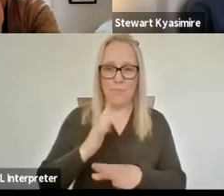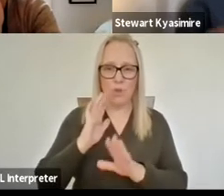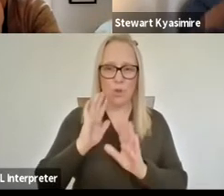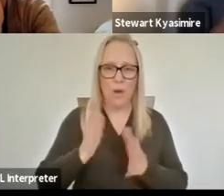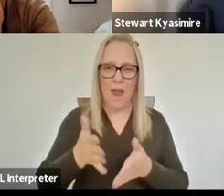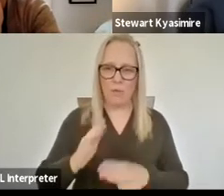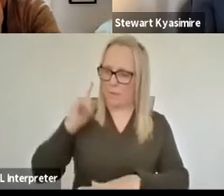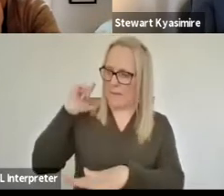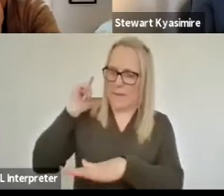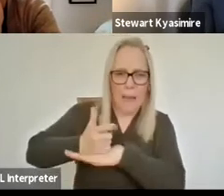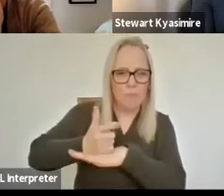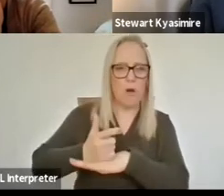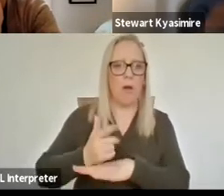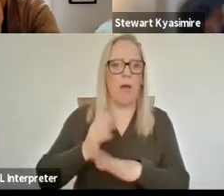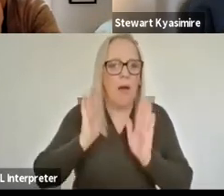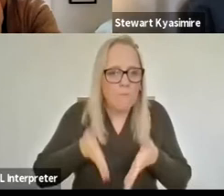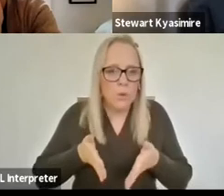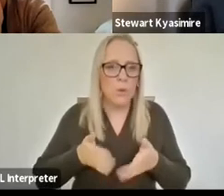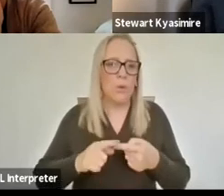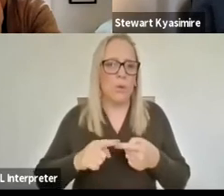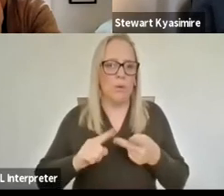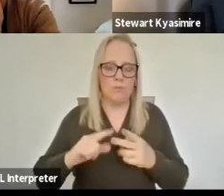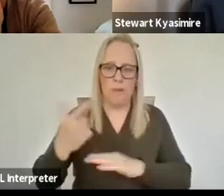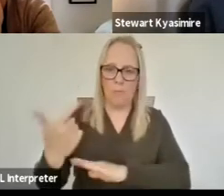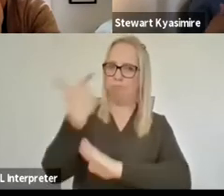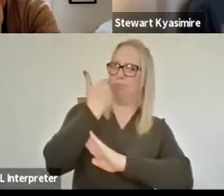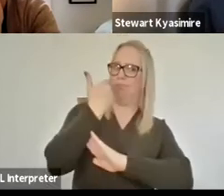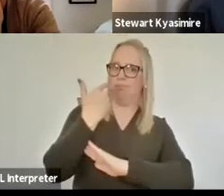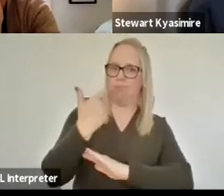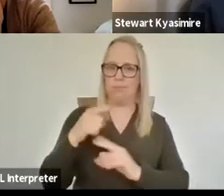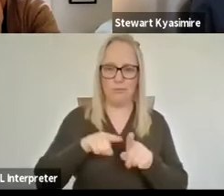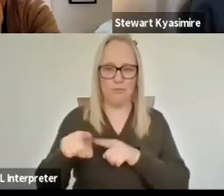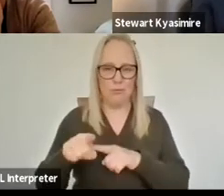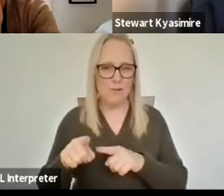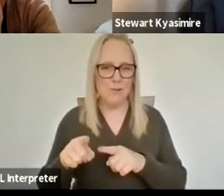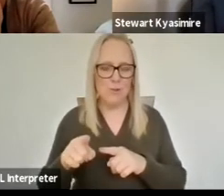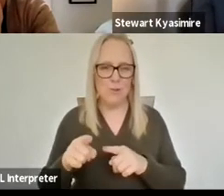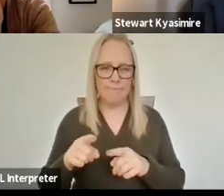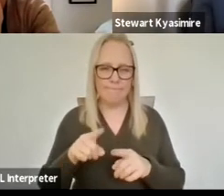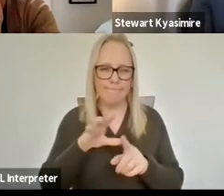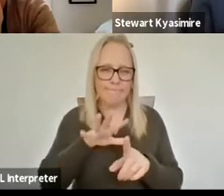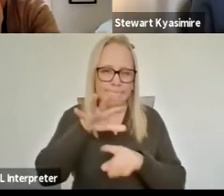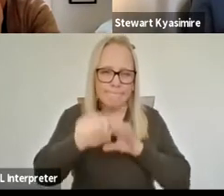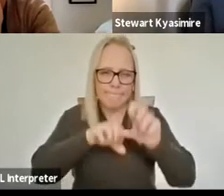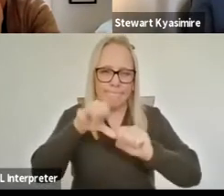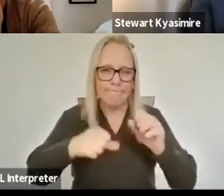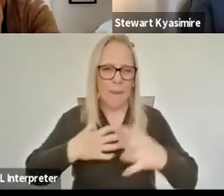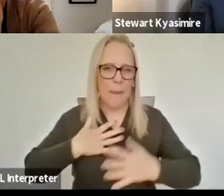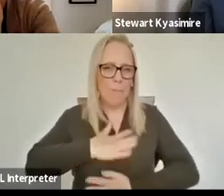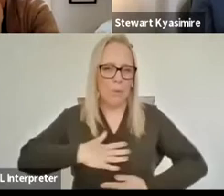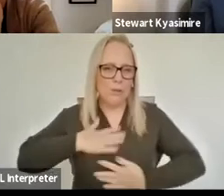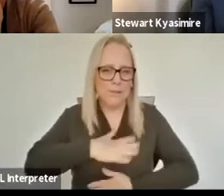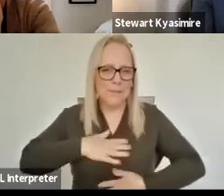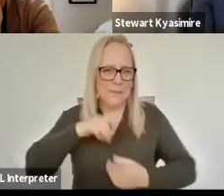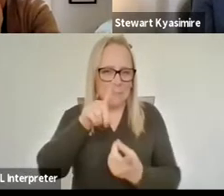the camera you have to to get in their face and and and find the the emotions obviously we we could we could no